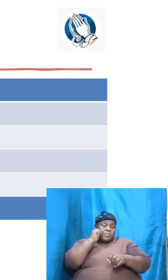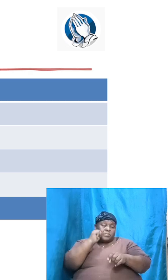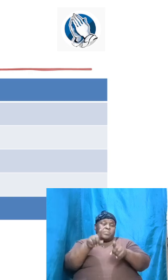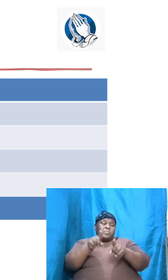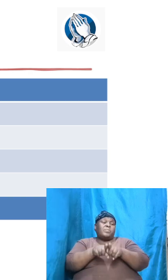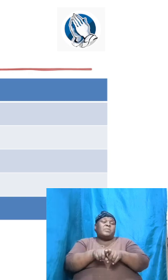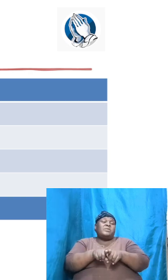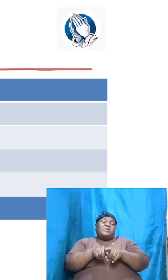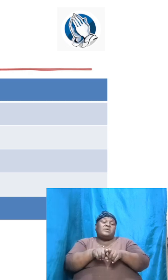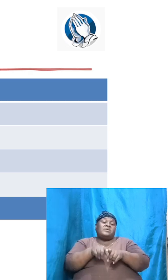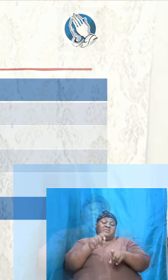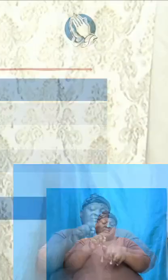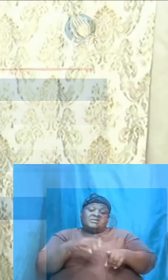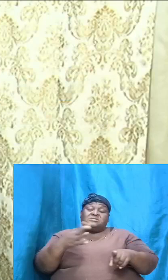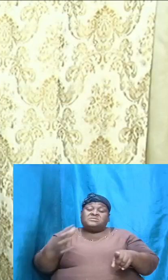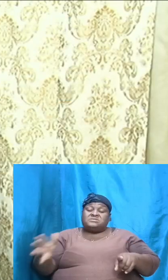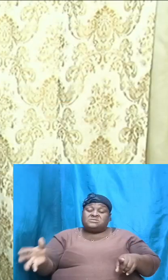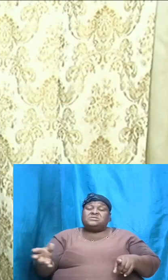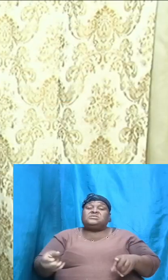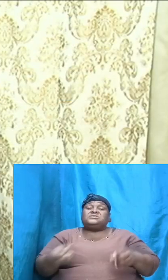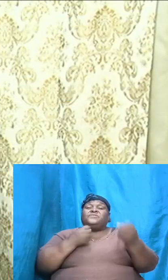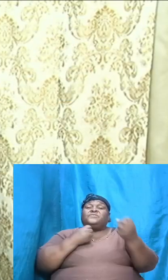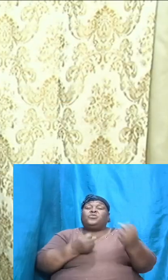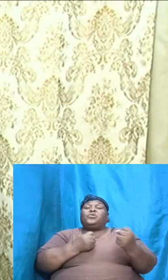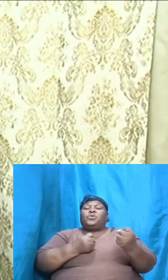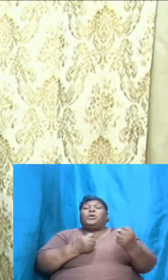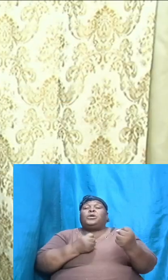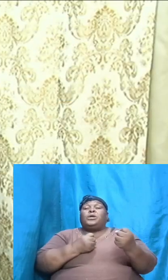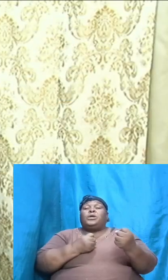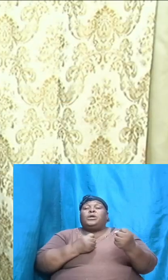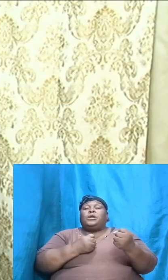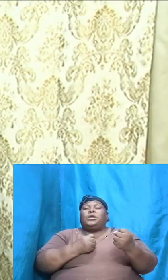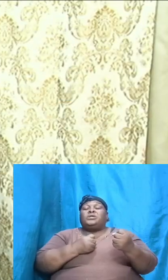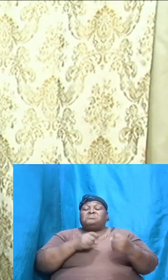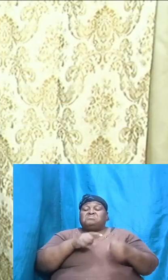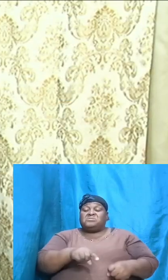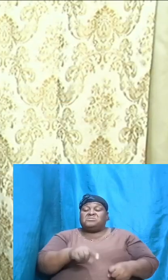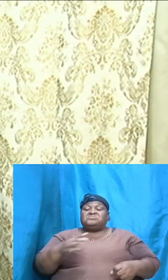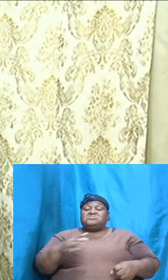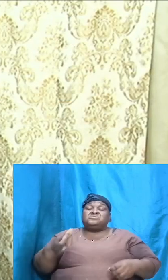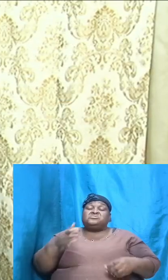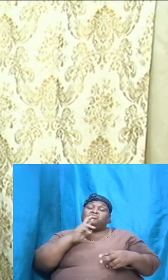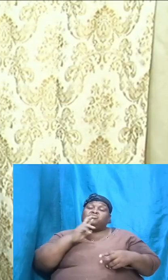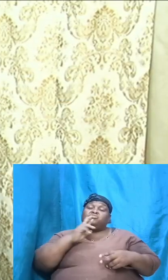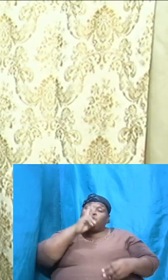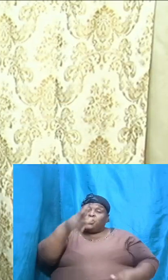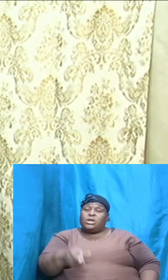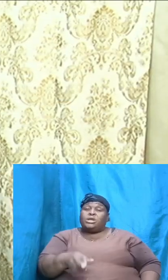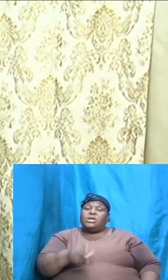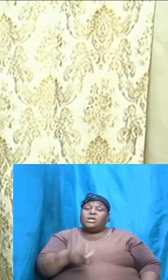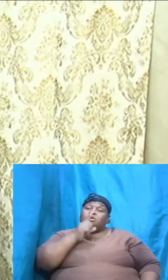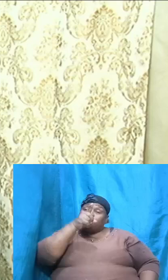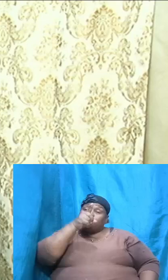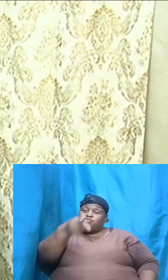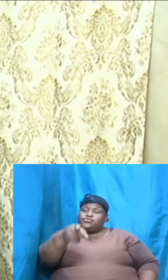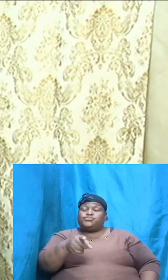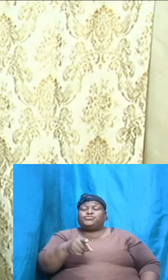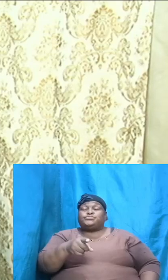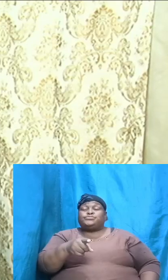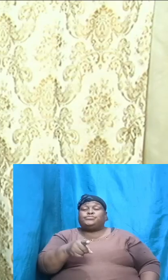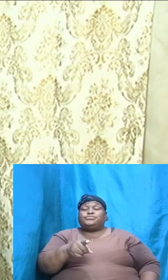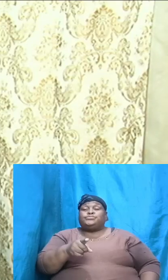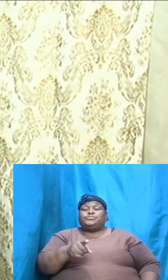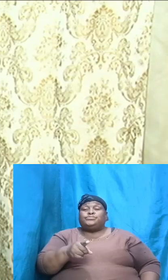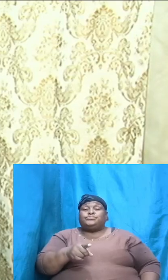this thing is solid, this thing is real, this thing is true. And so,